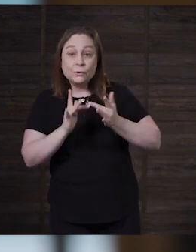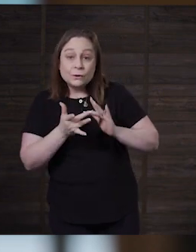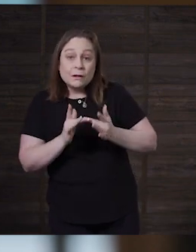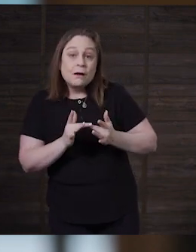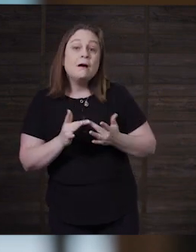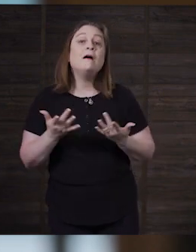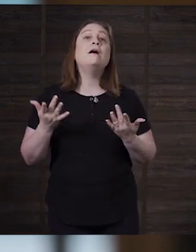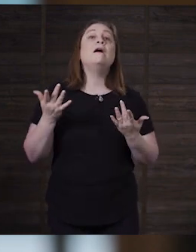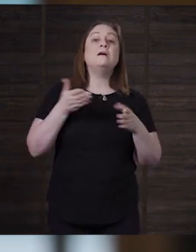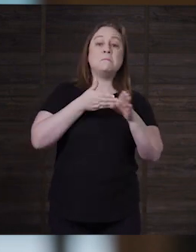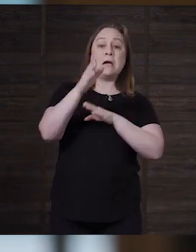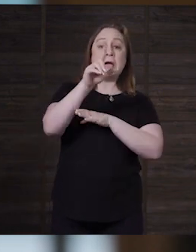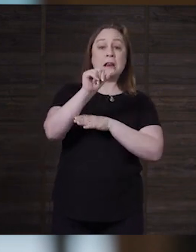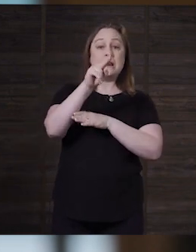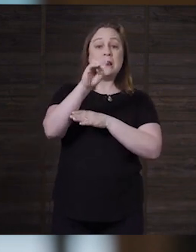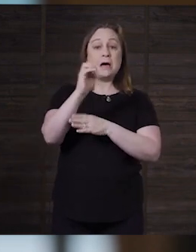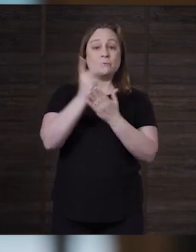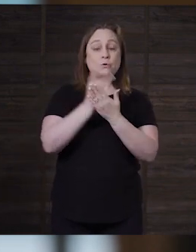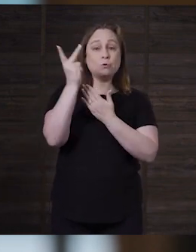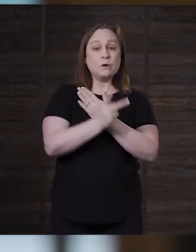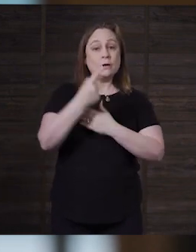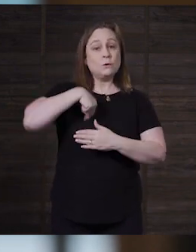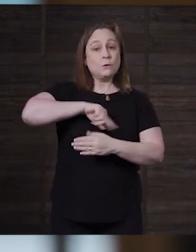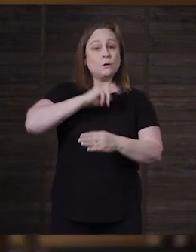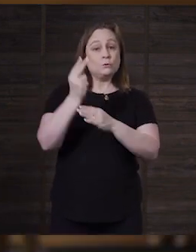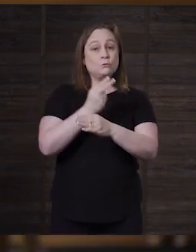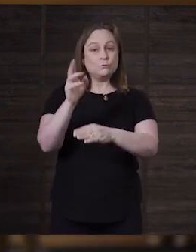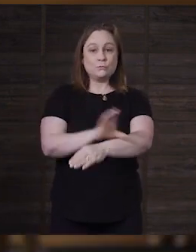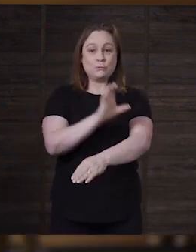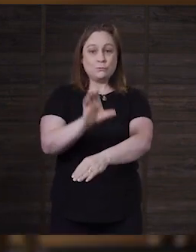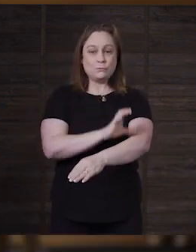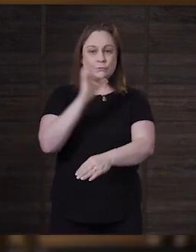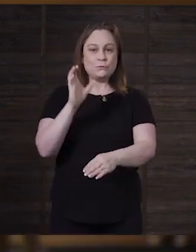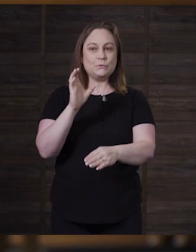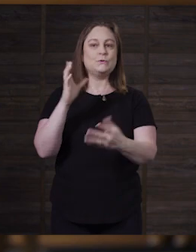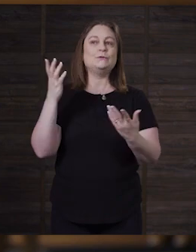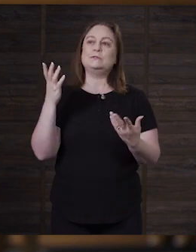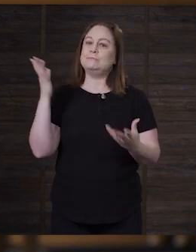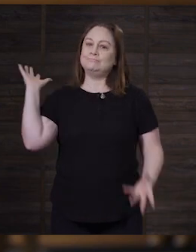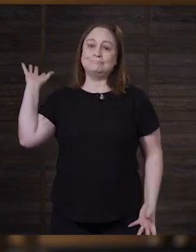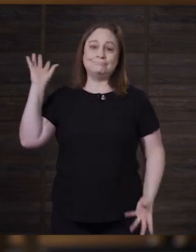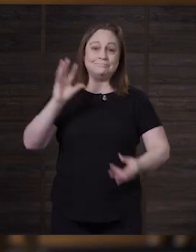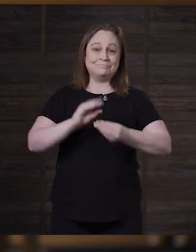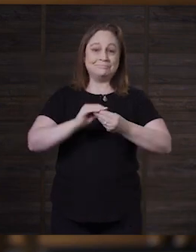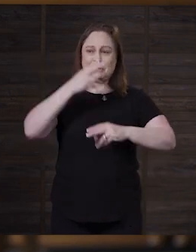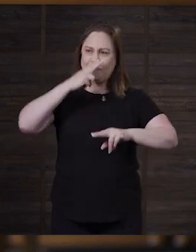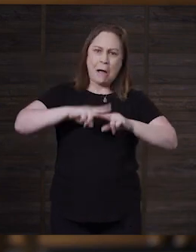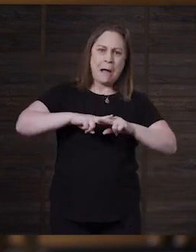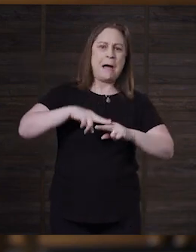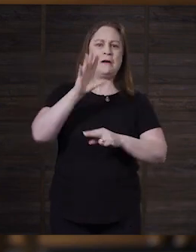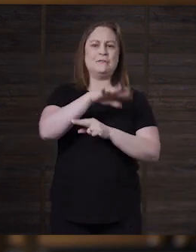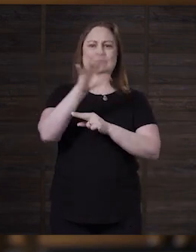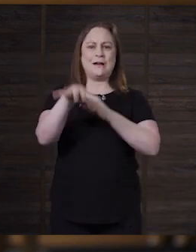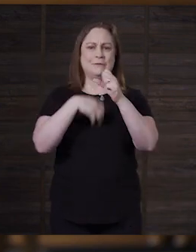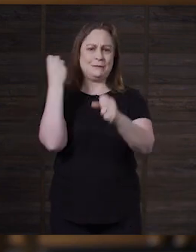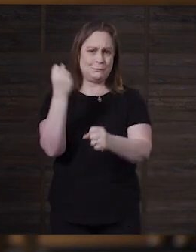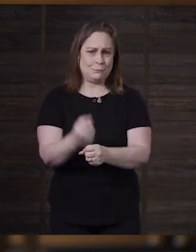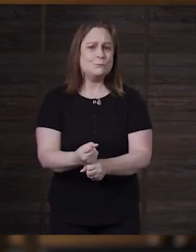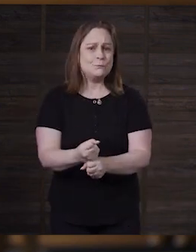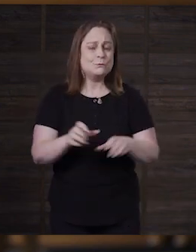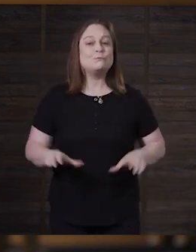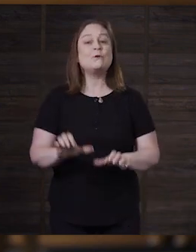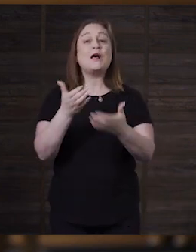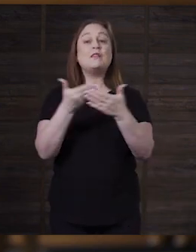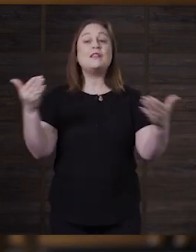and the main line programs that we use on a computer. So it's been a lot of fun in in these 55 years